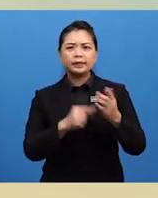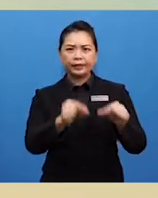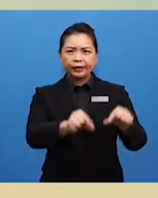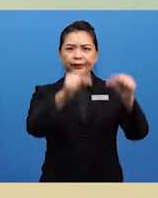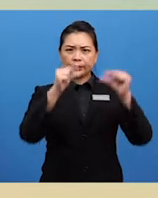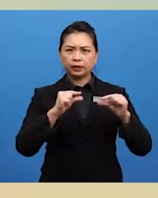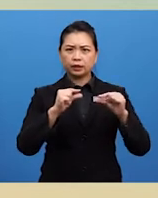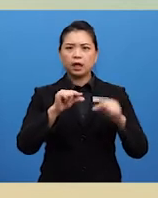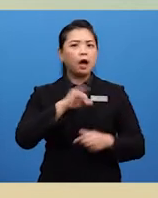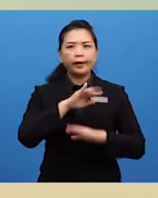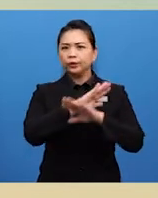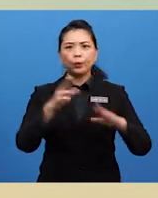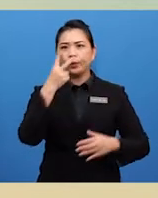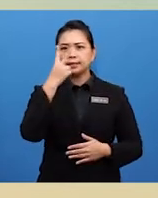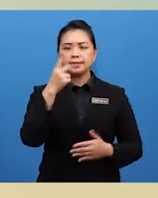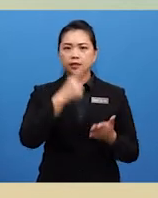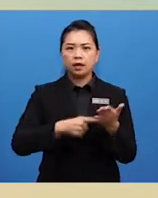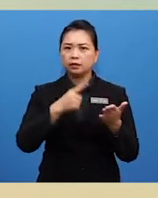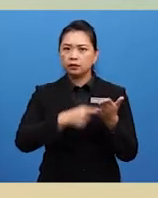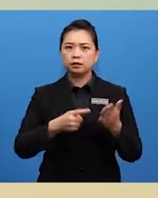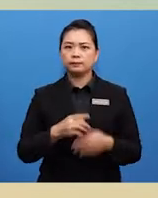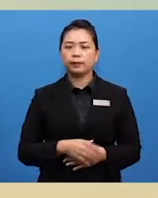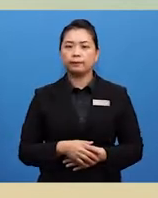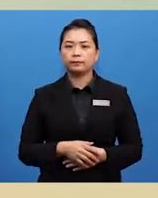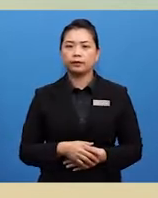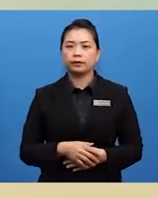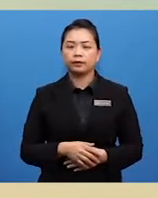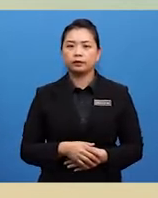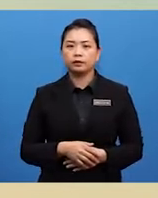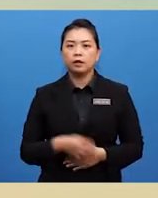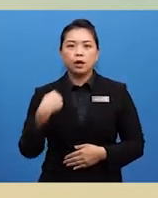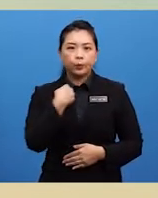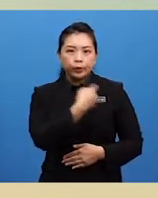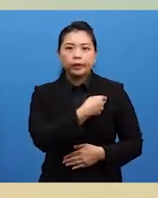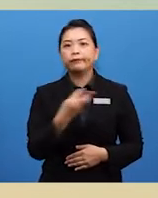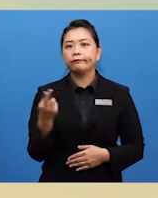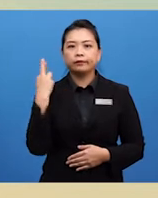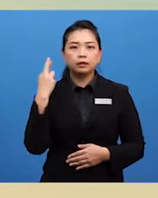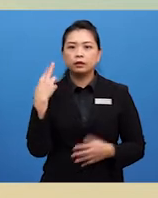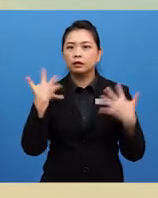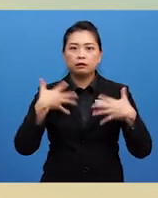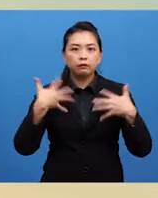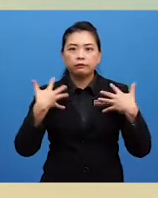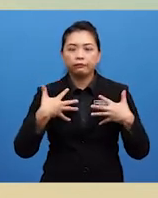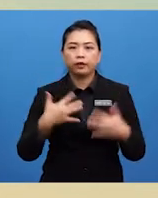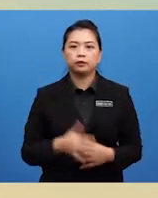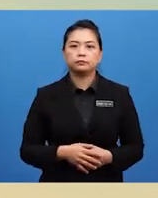boys? I don't see any, Mum asked. We were horrified.